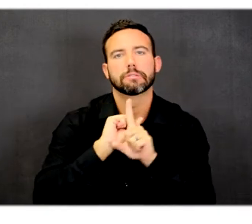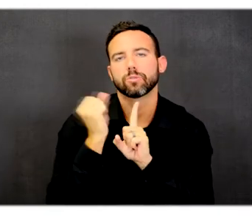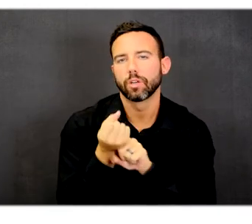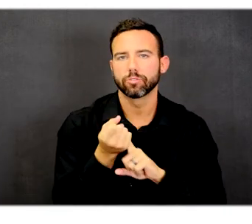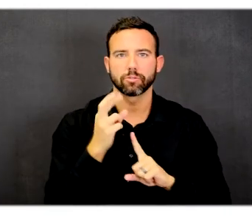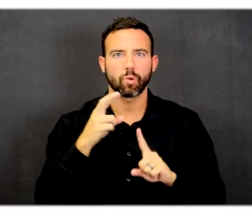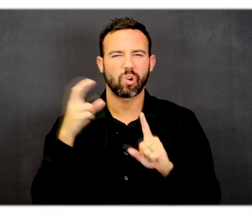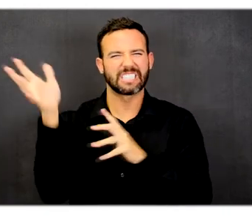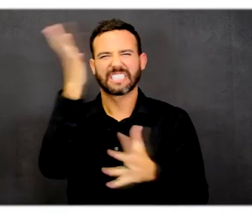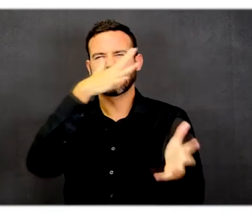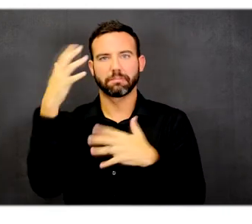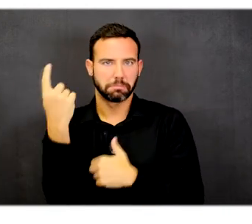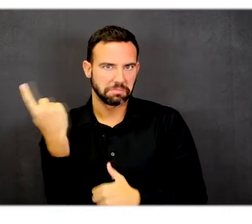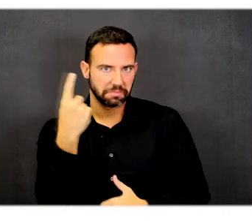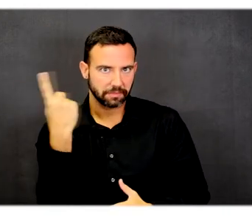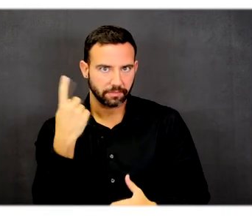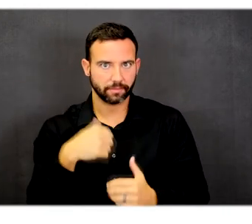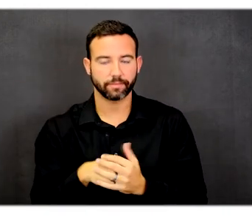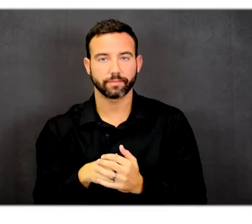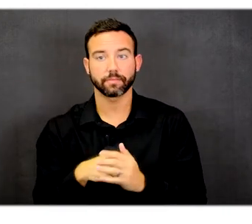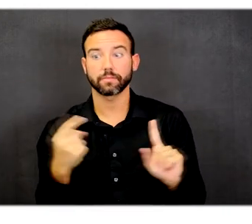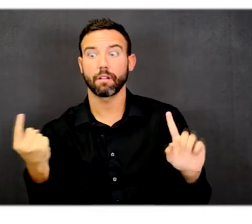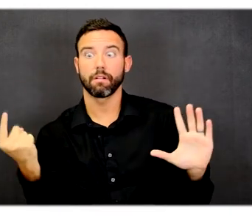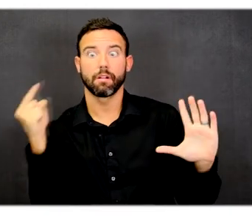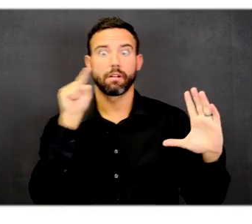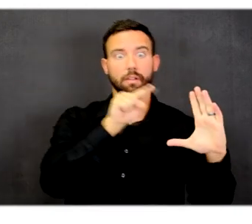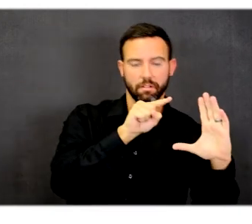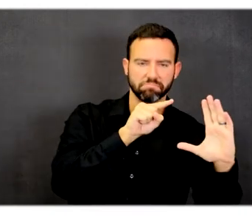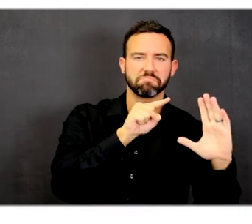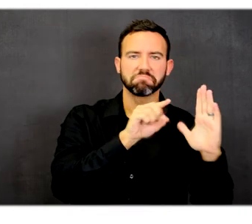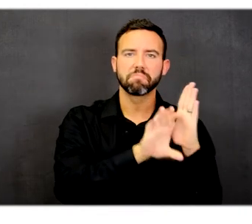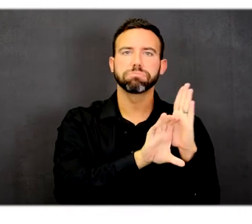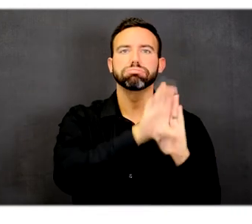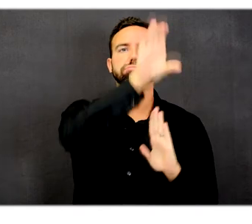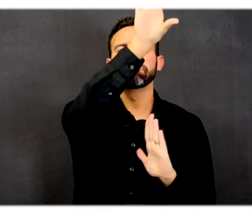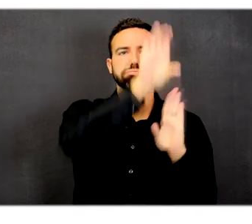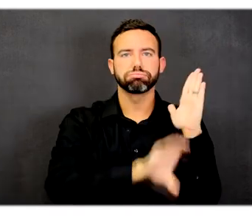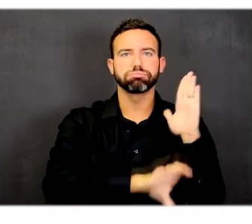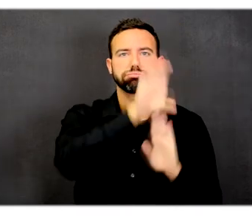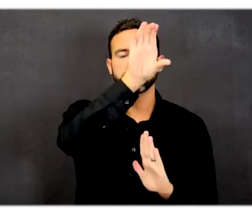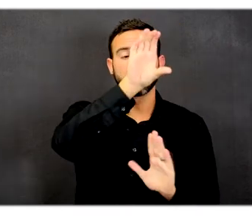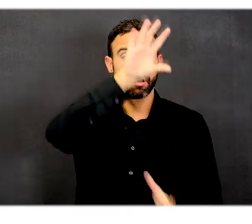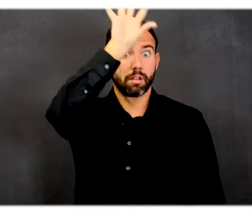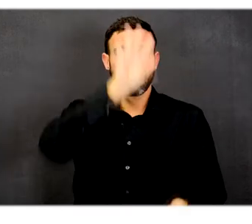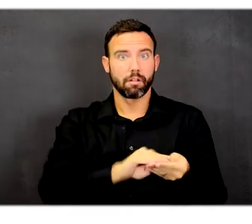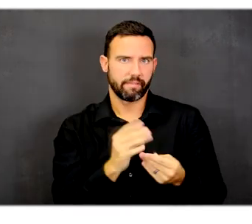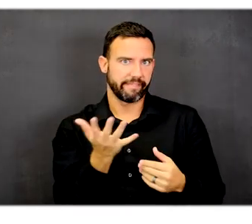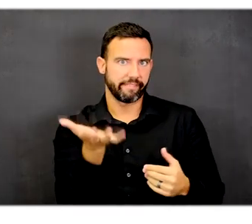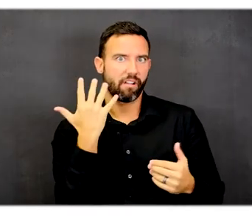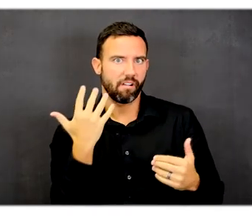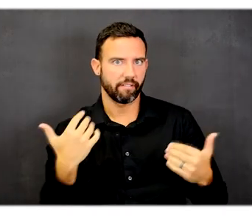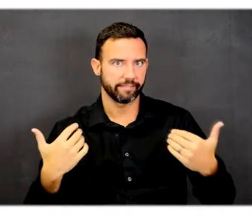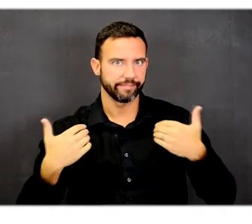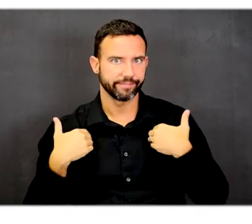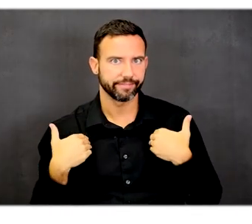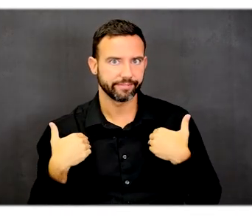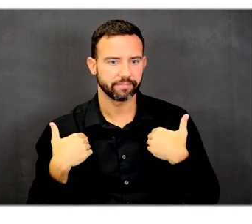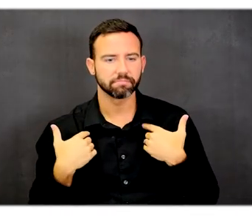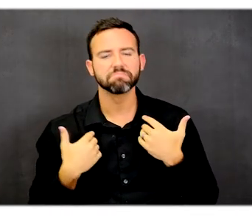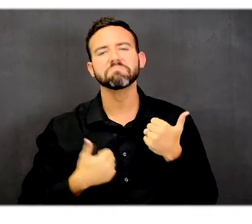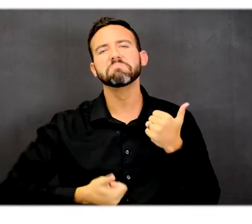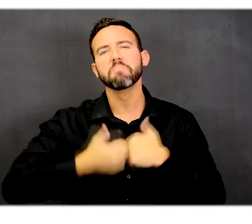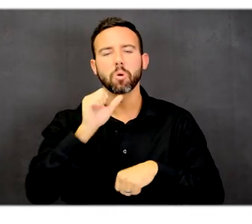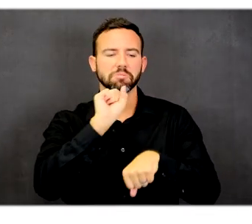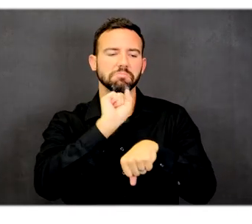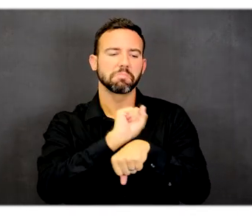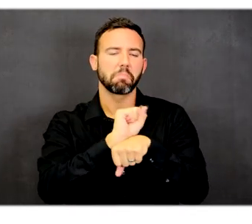Directly to the west of that is the main elevator bank. There are five main elevators primarily used for employee vertical